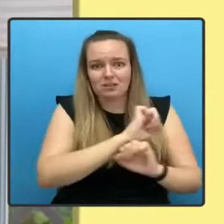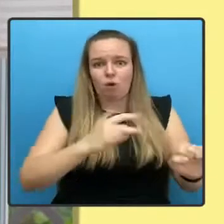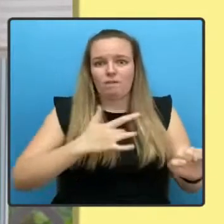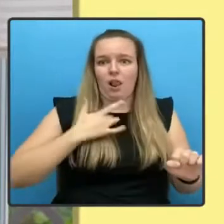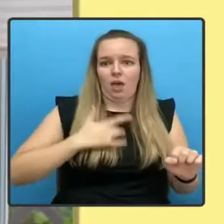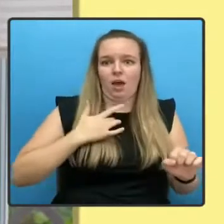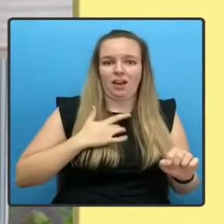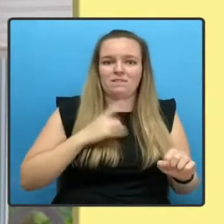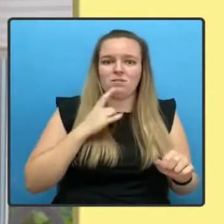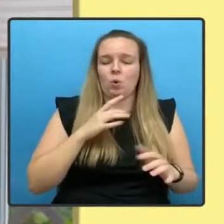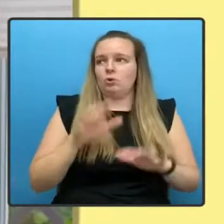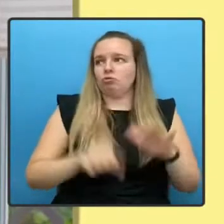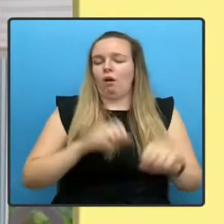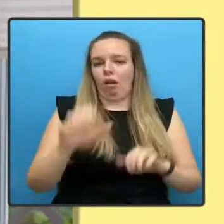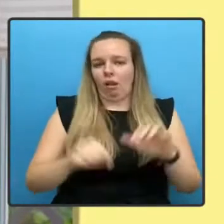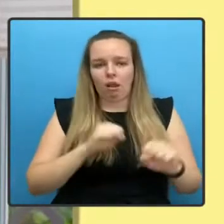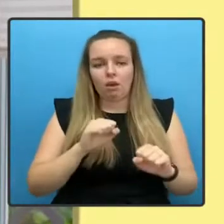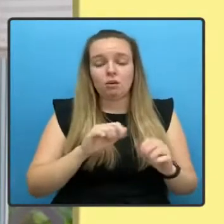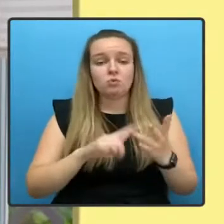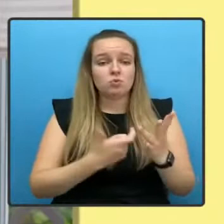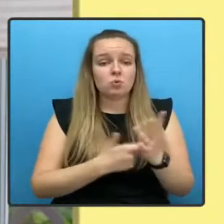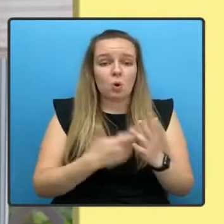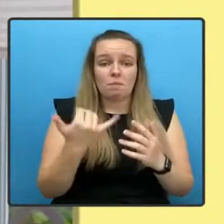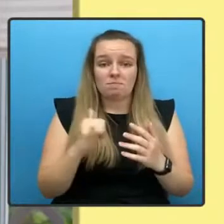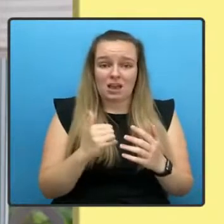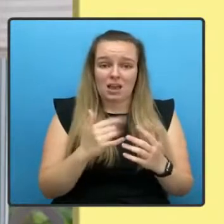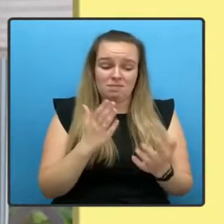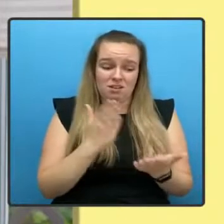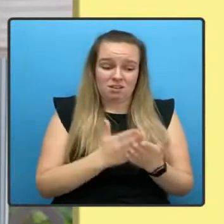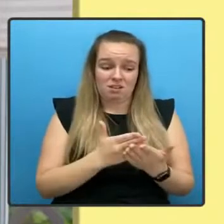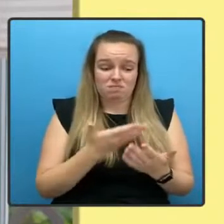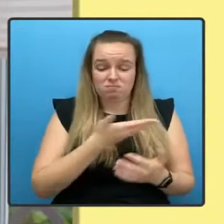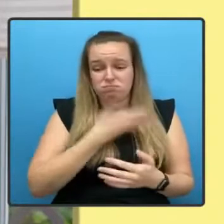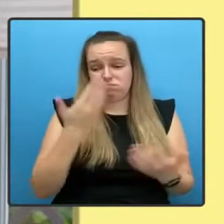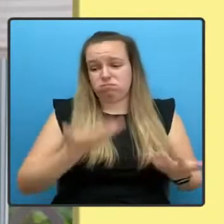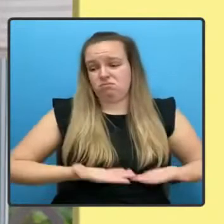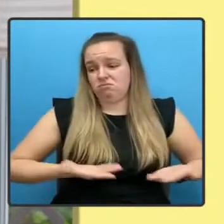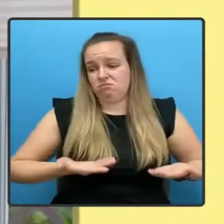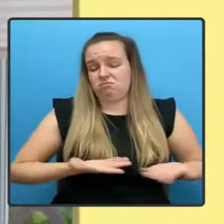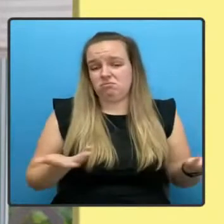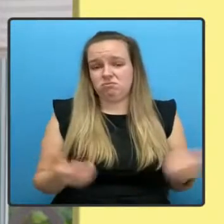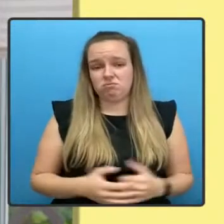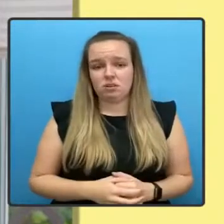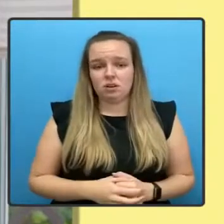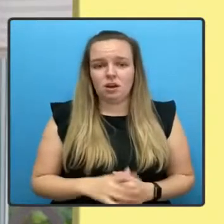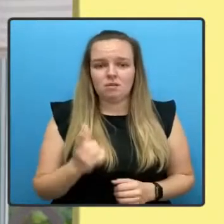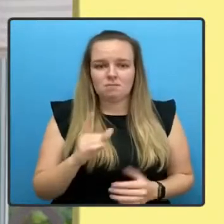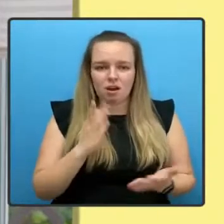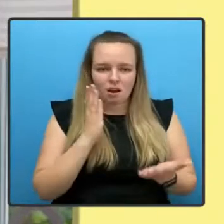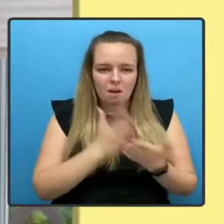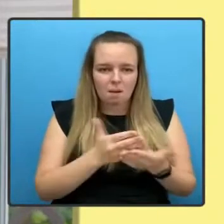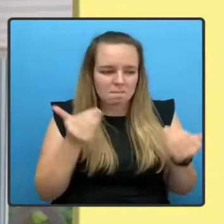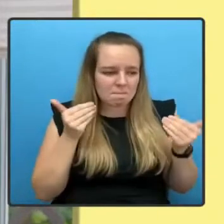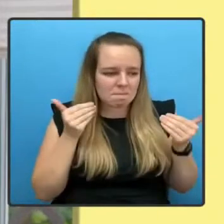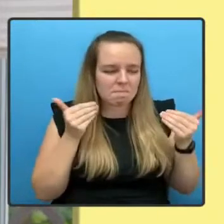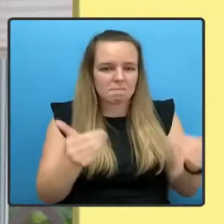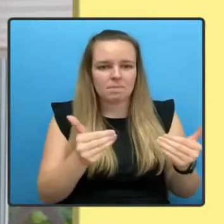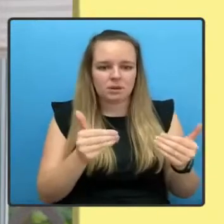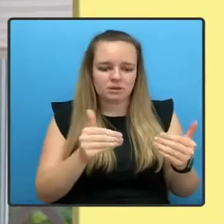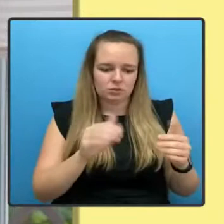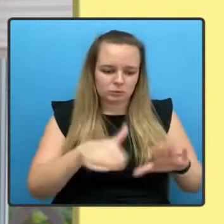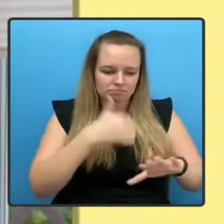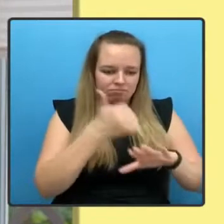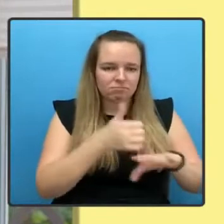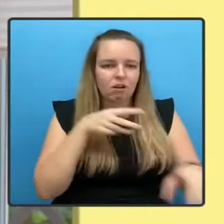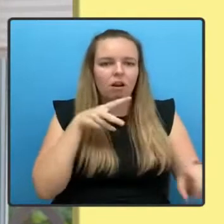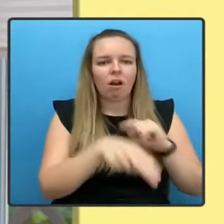it's actually just a lack of care. But to go ahead and implement this cut would expose an absence